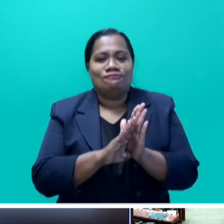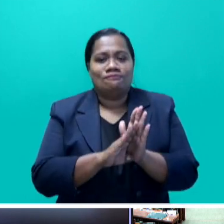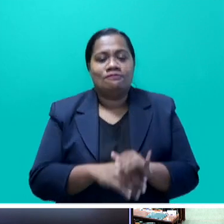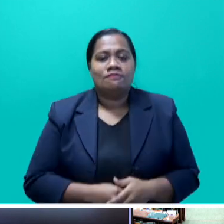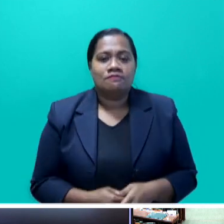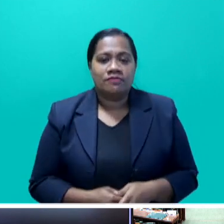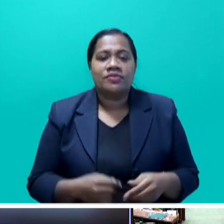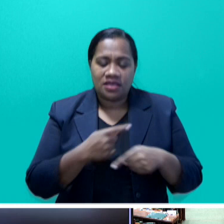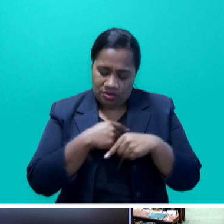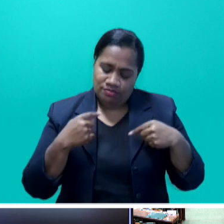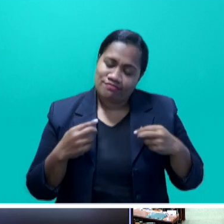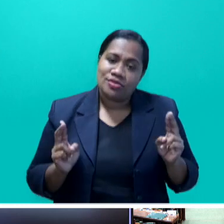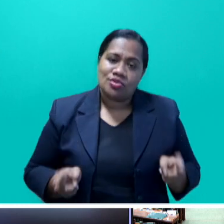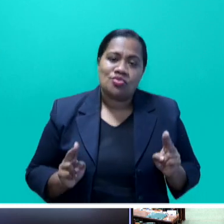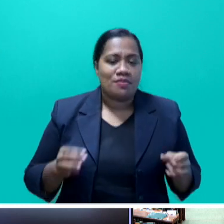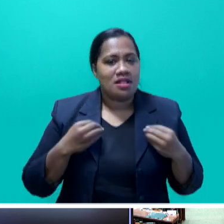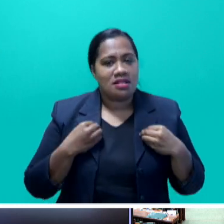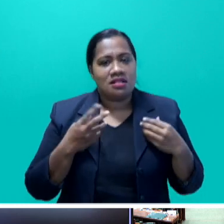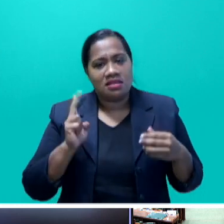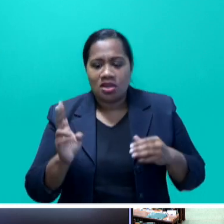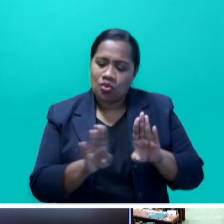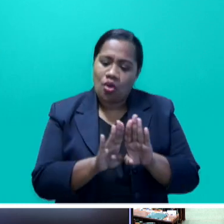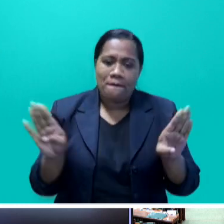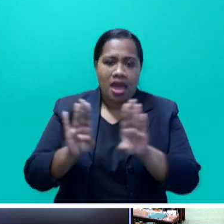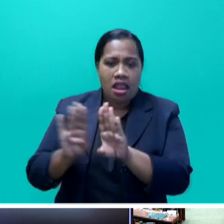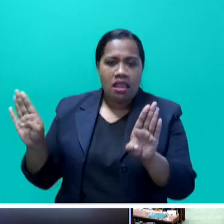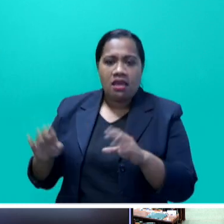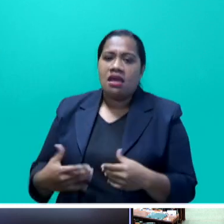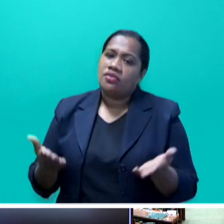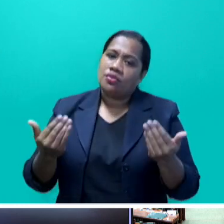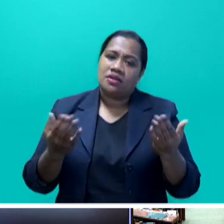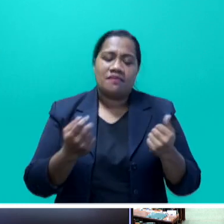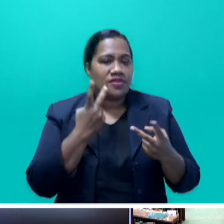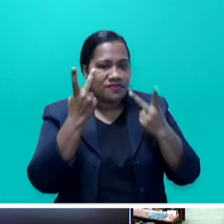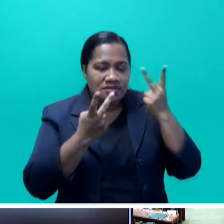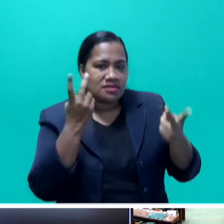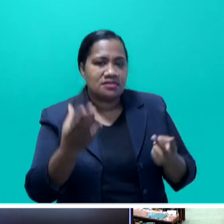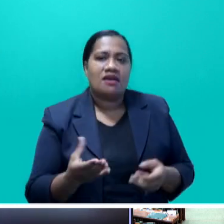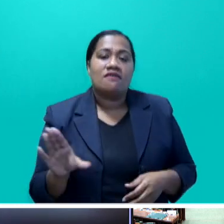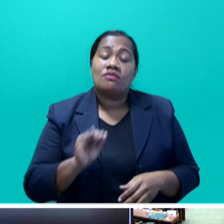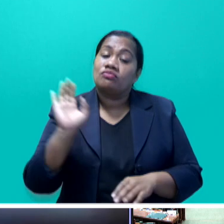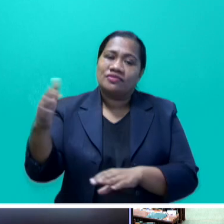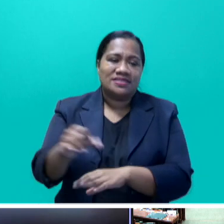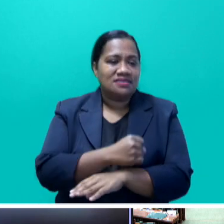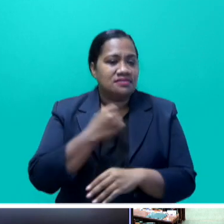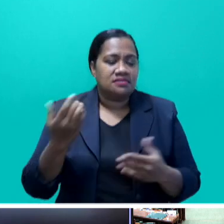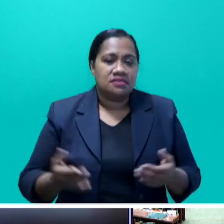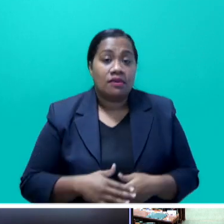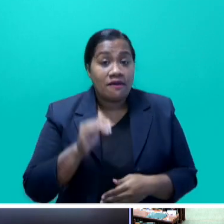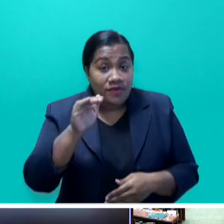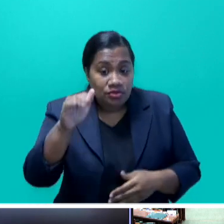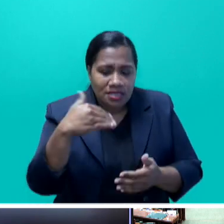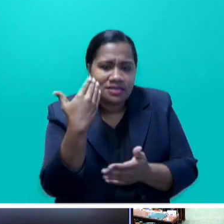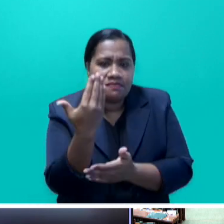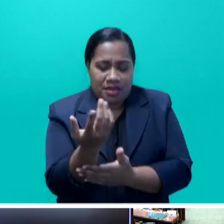our normal business at home and open our borders to welcome back visitors from the board. That future depends on more